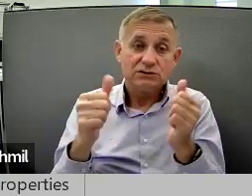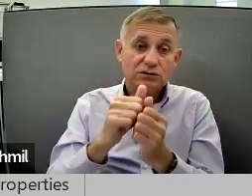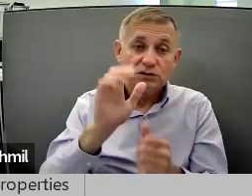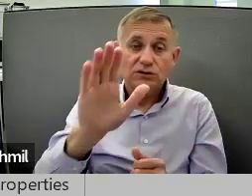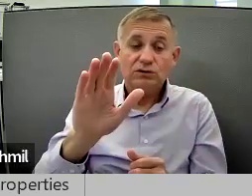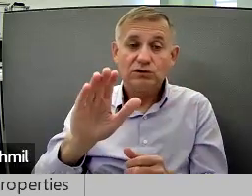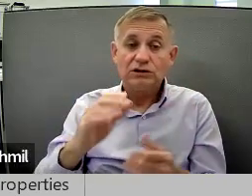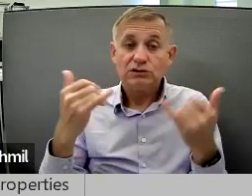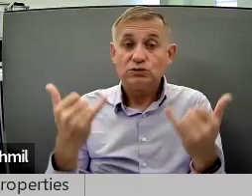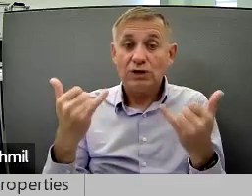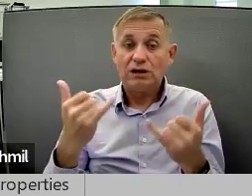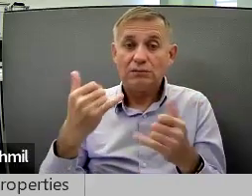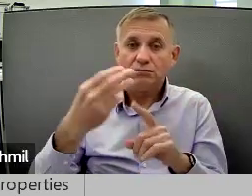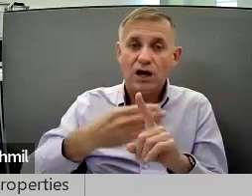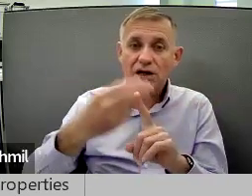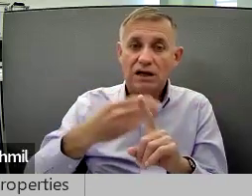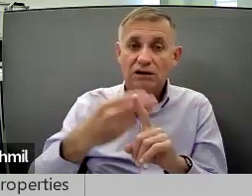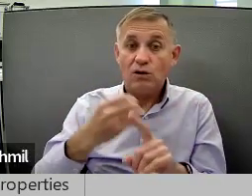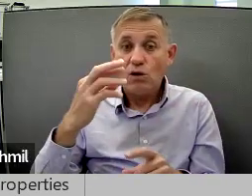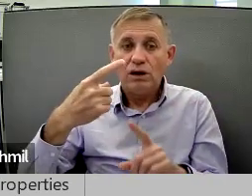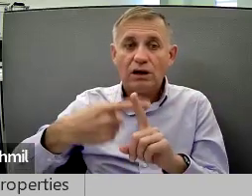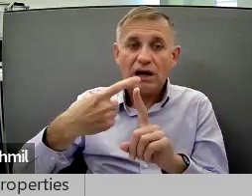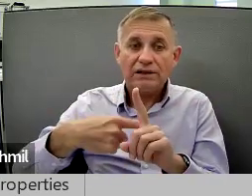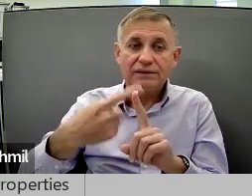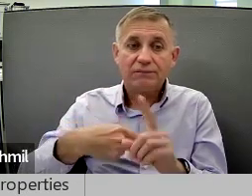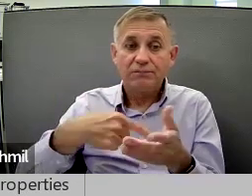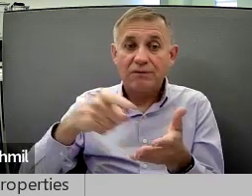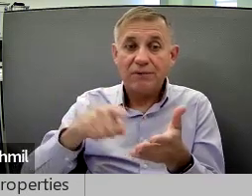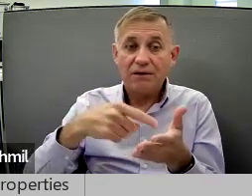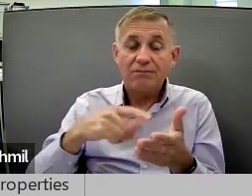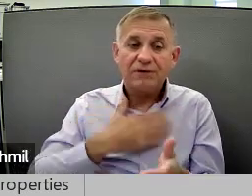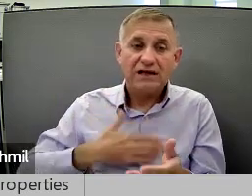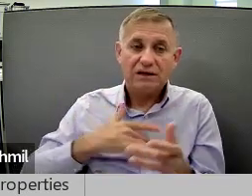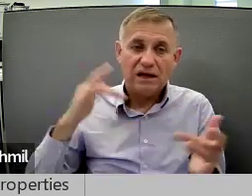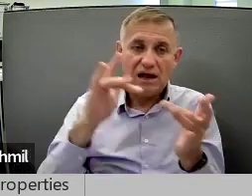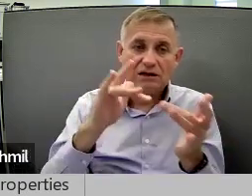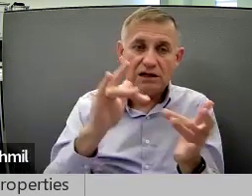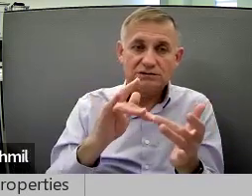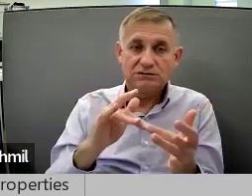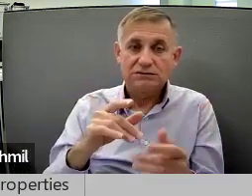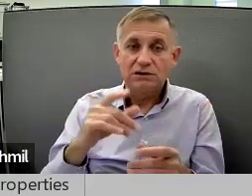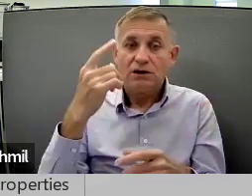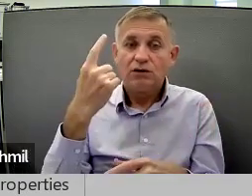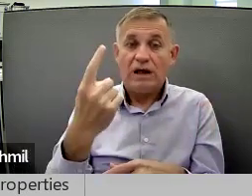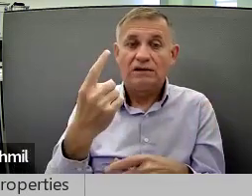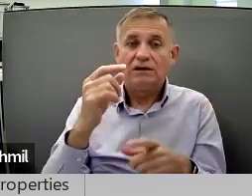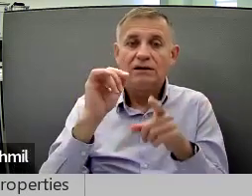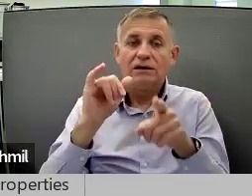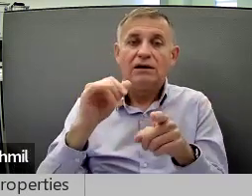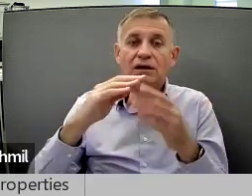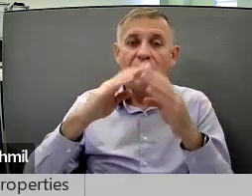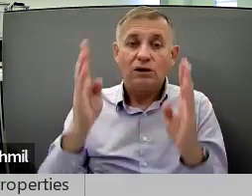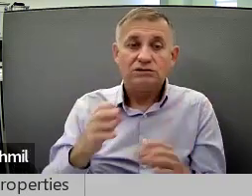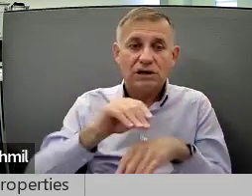need assistance with your current mortgage or rental payments, please reach out to one of the Housing